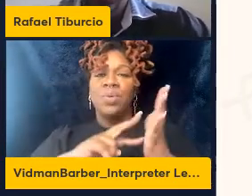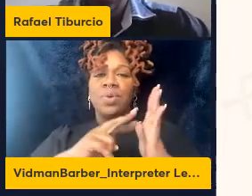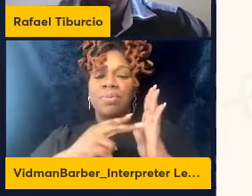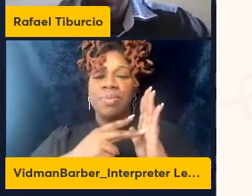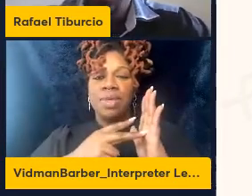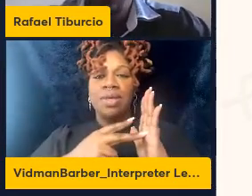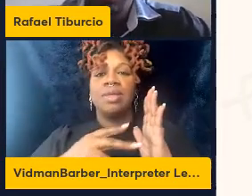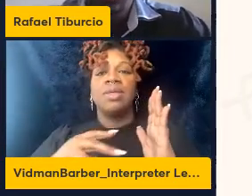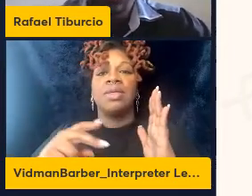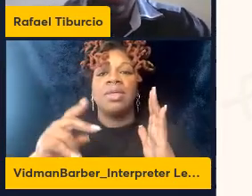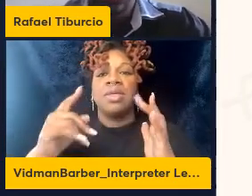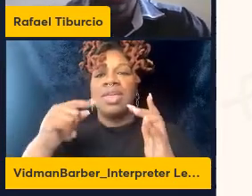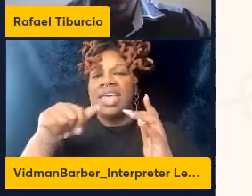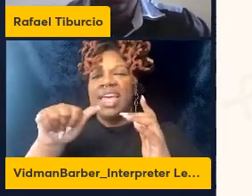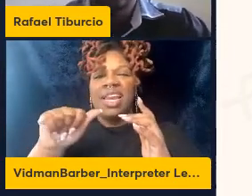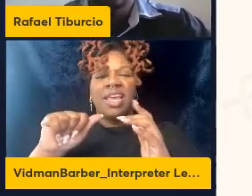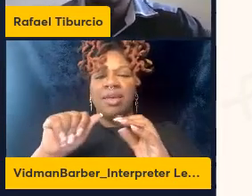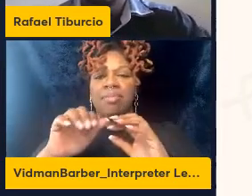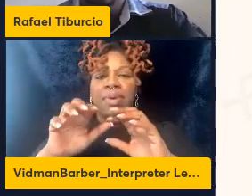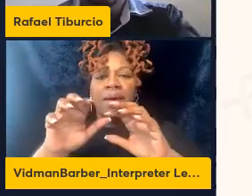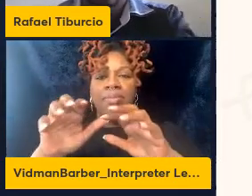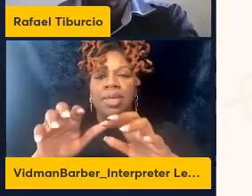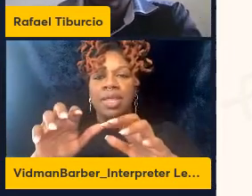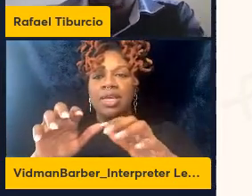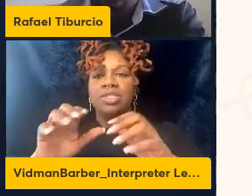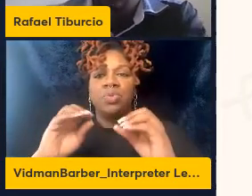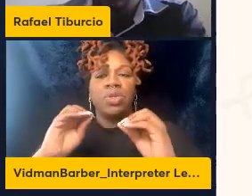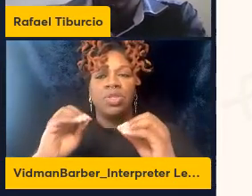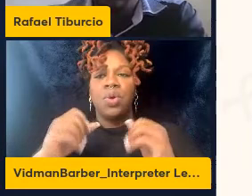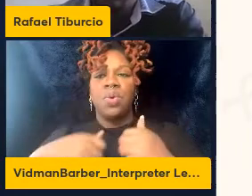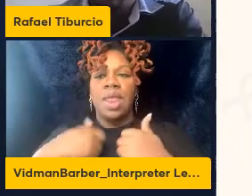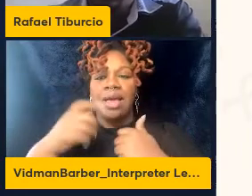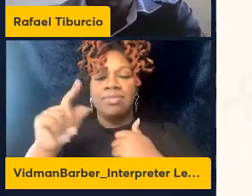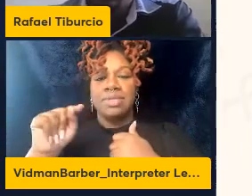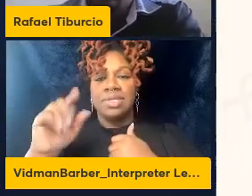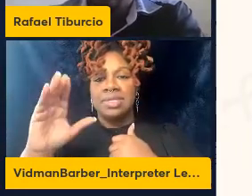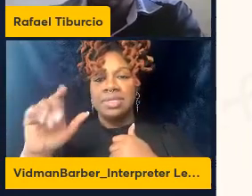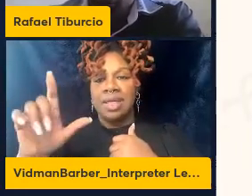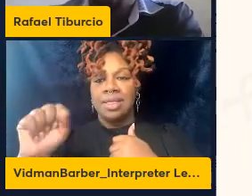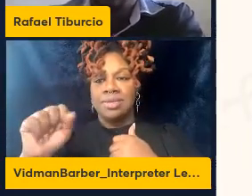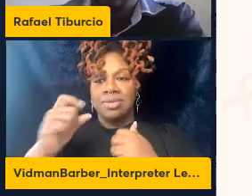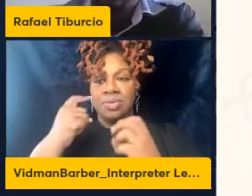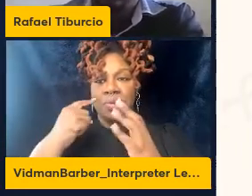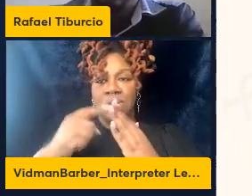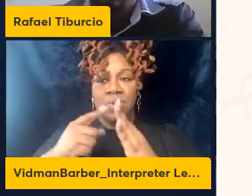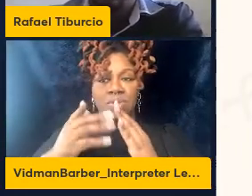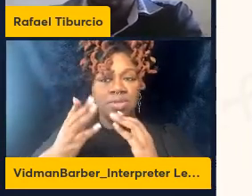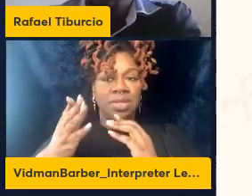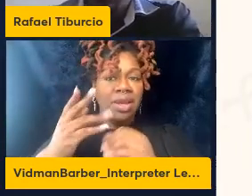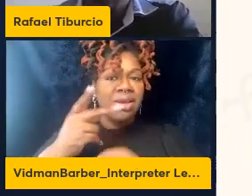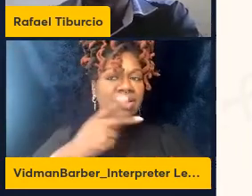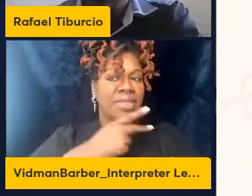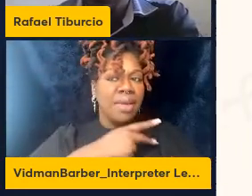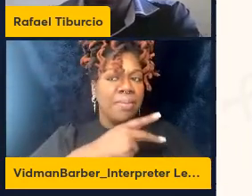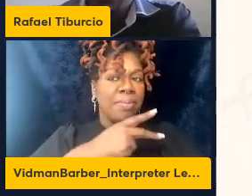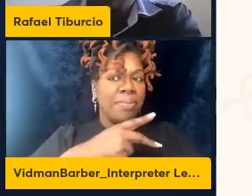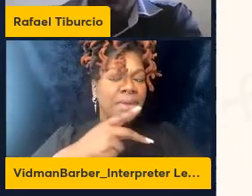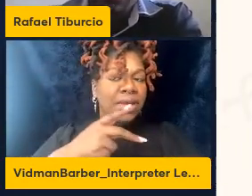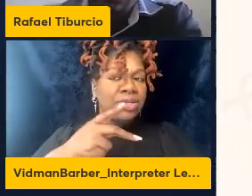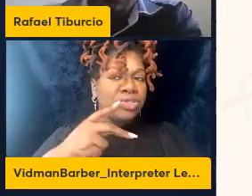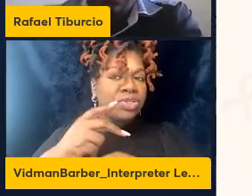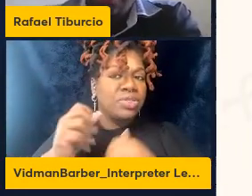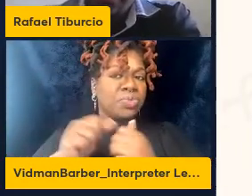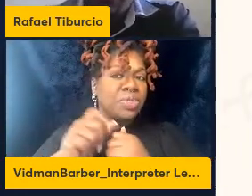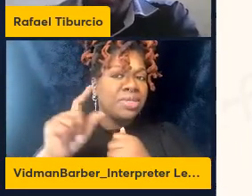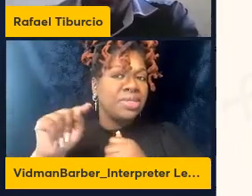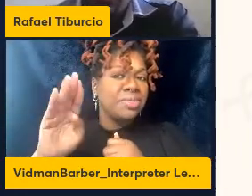to any population there are non-naive T cells so what we can see from here is that patients that develop to PIs they have